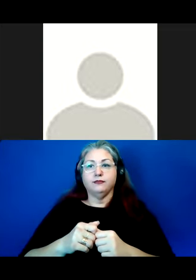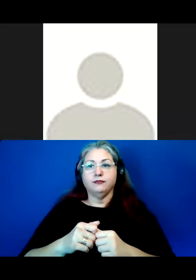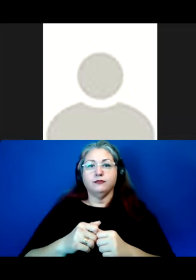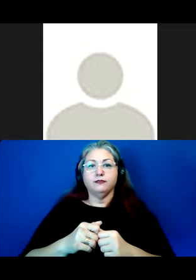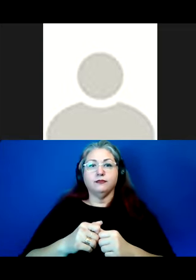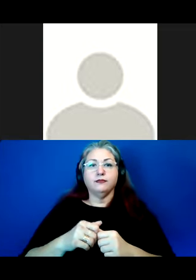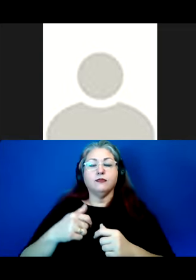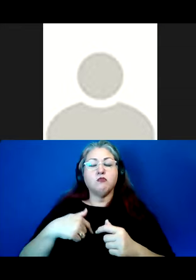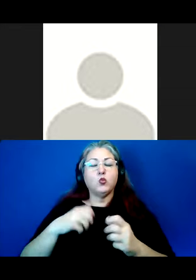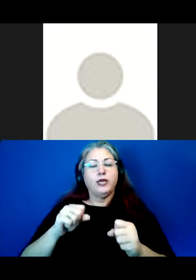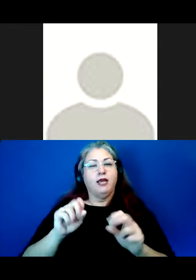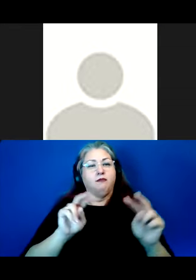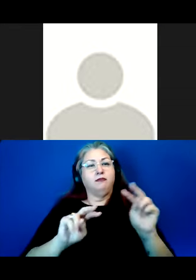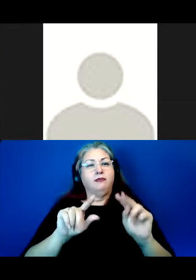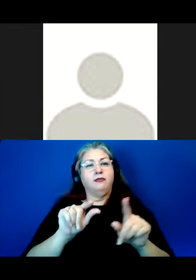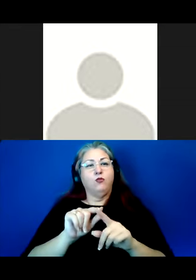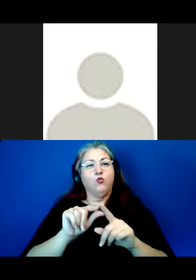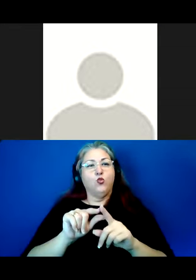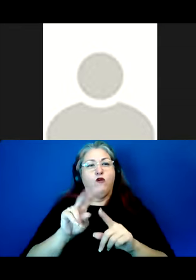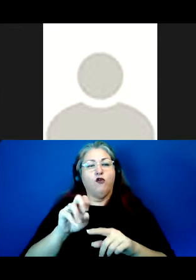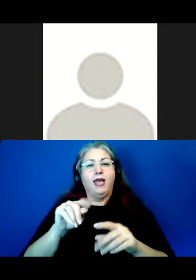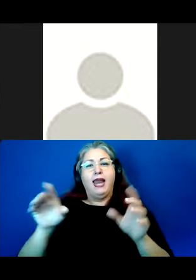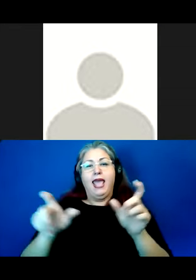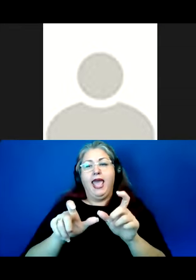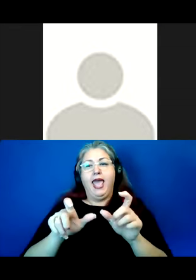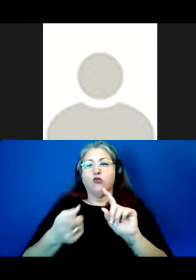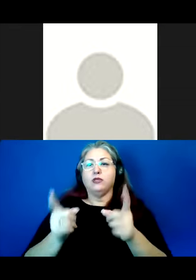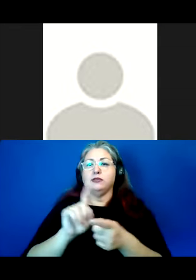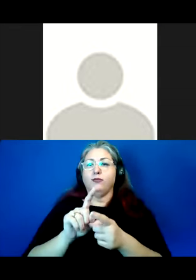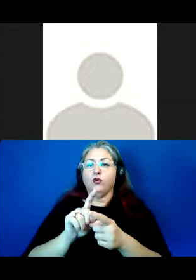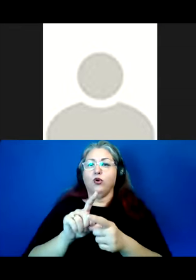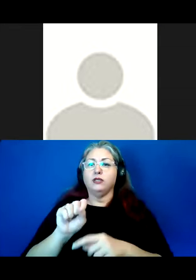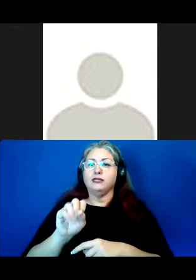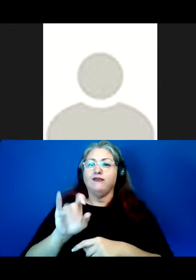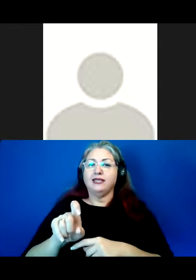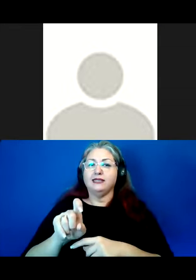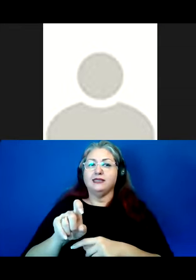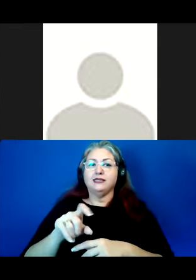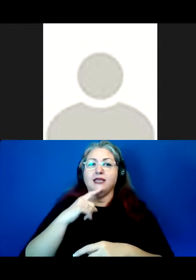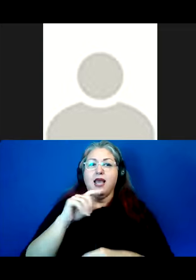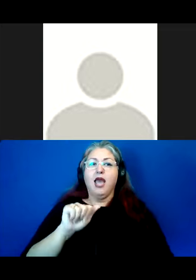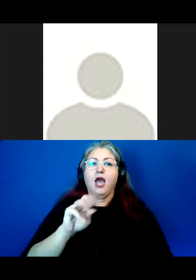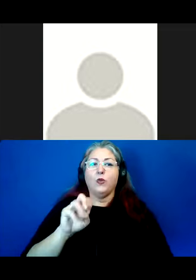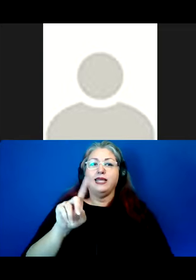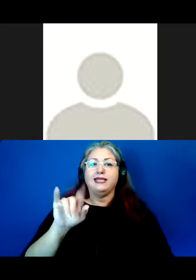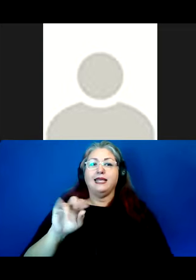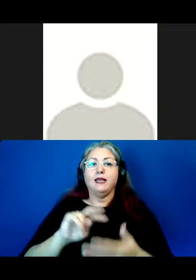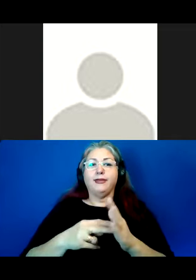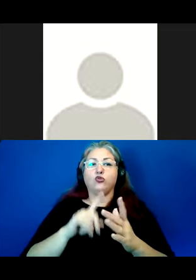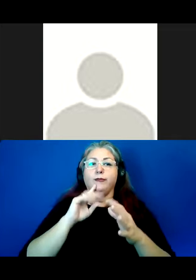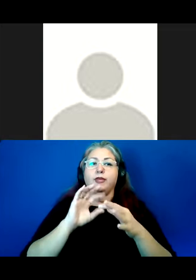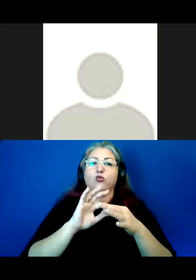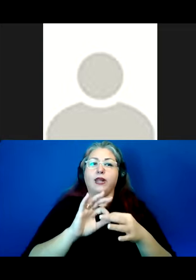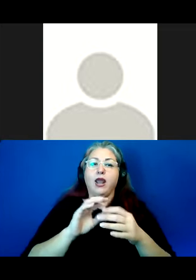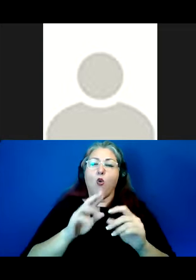And we can take this verb stem and add a reciprocal suffix t to yield awendi, which means to be related